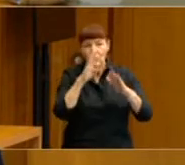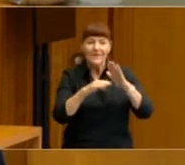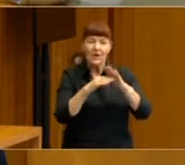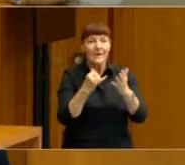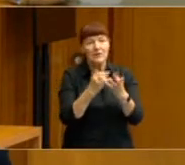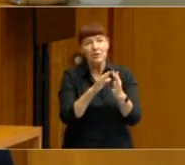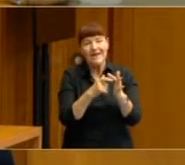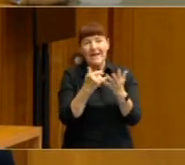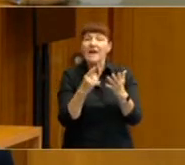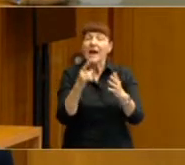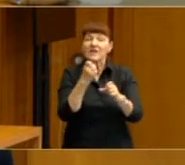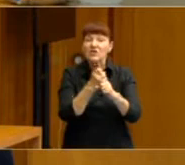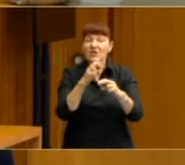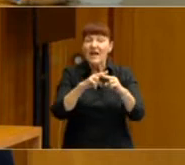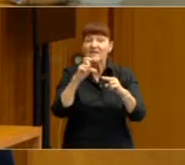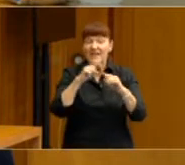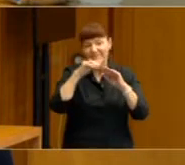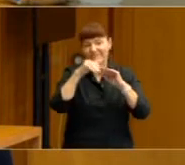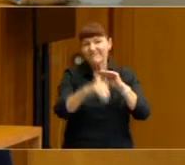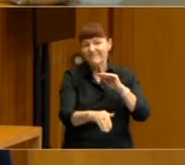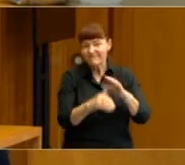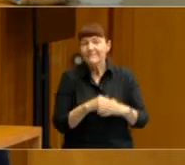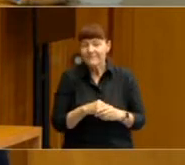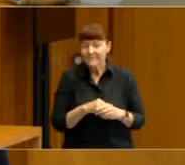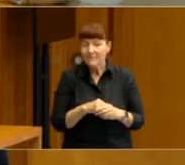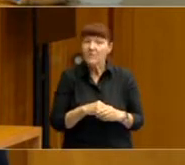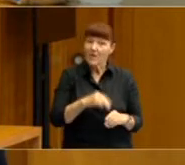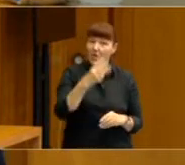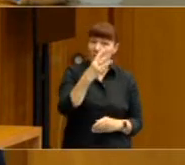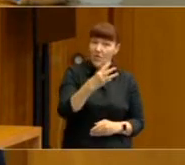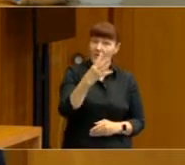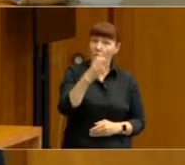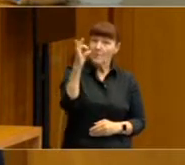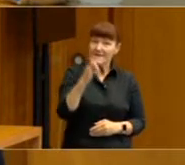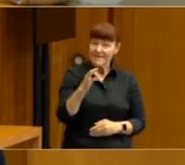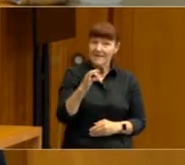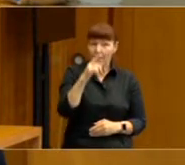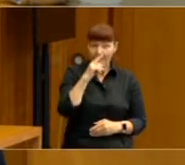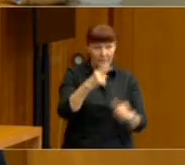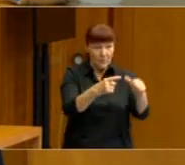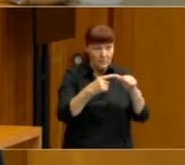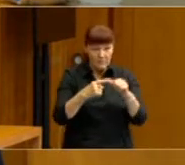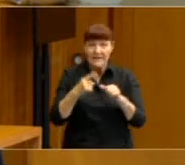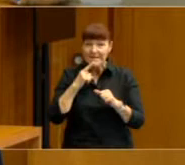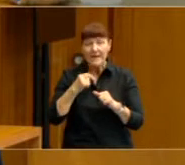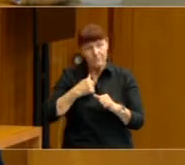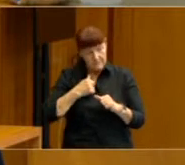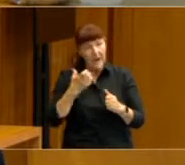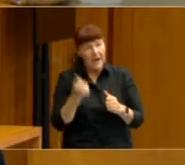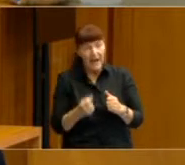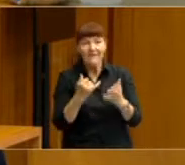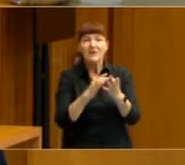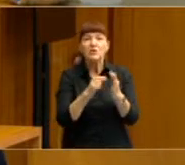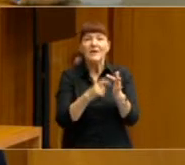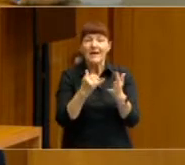after the GFC. But even with 34% of people in our survey saying that they directly owned shares, that's